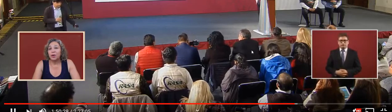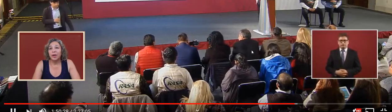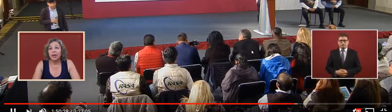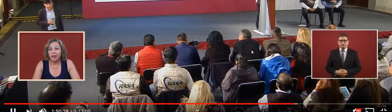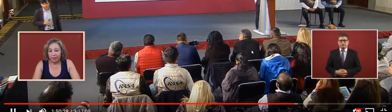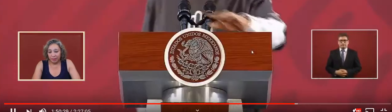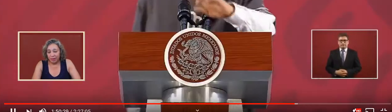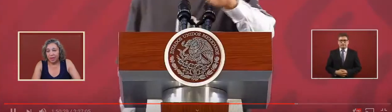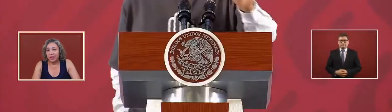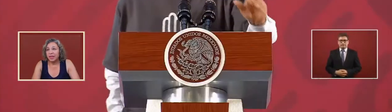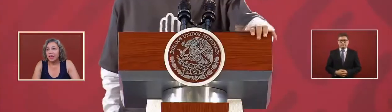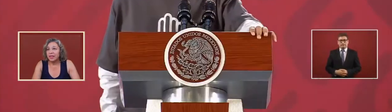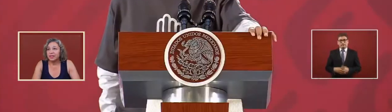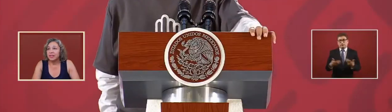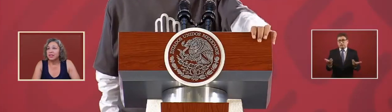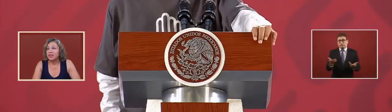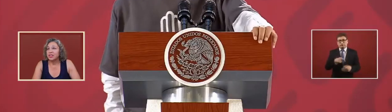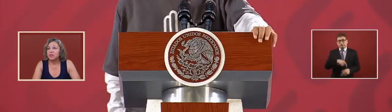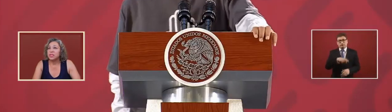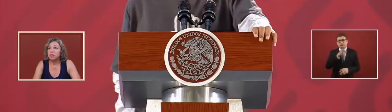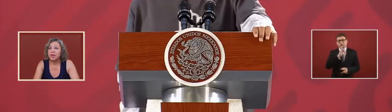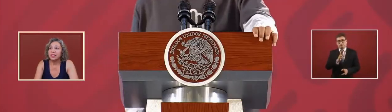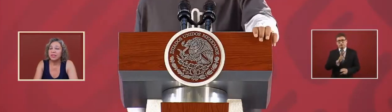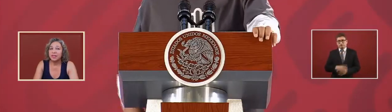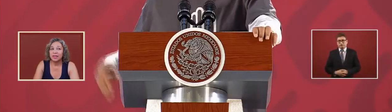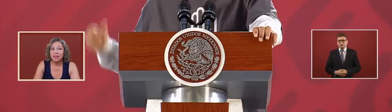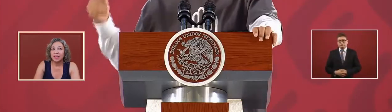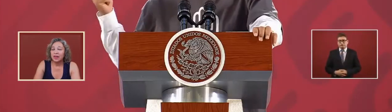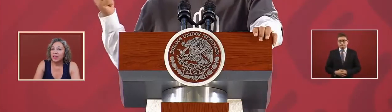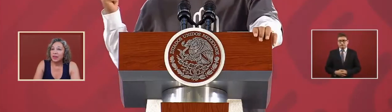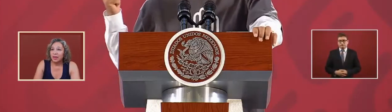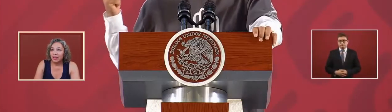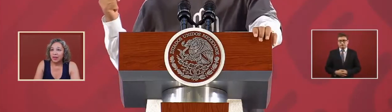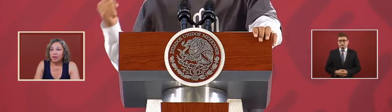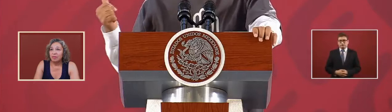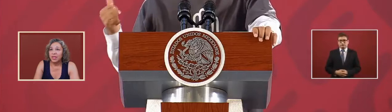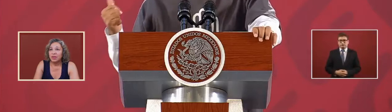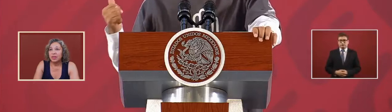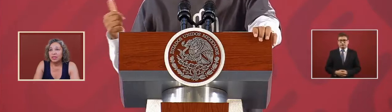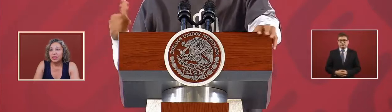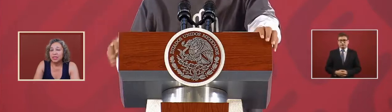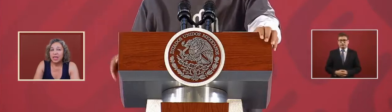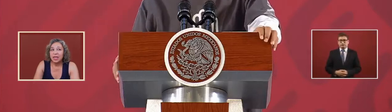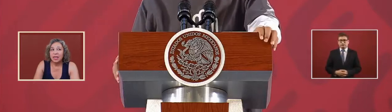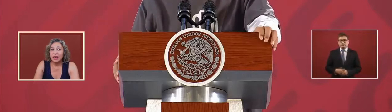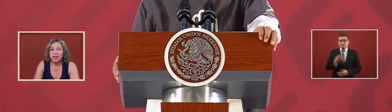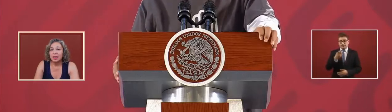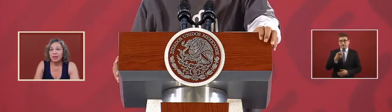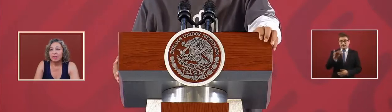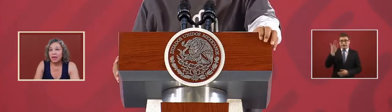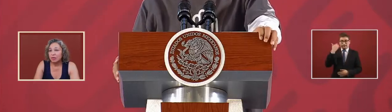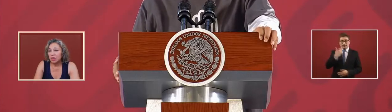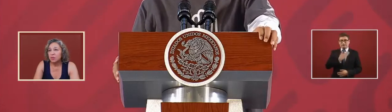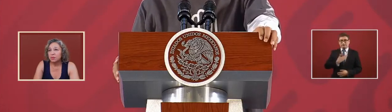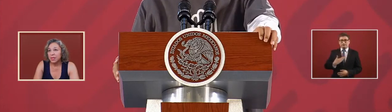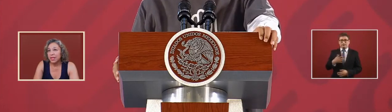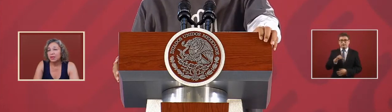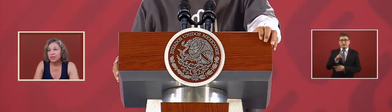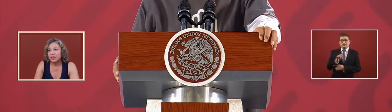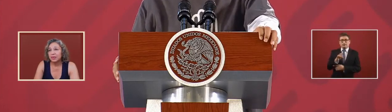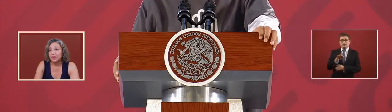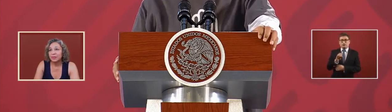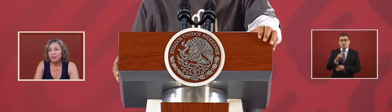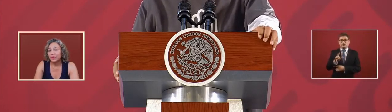wow yes there's the response but you can see that was lopez